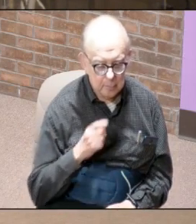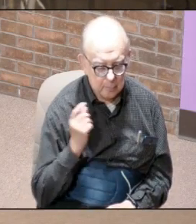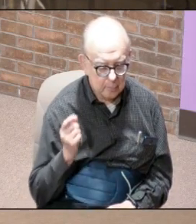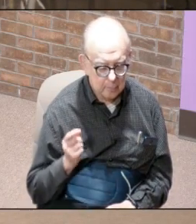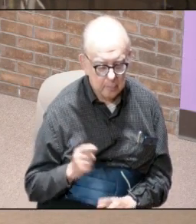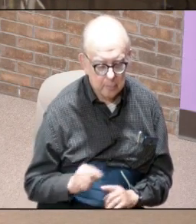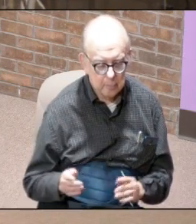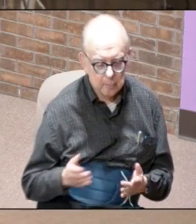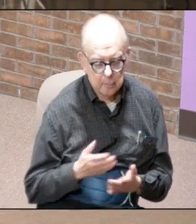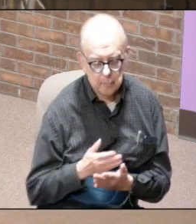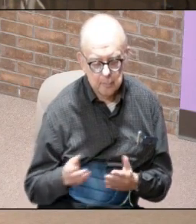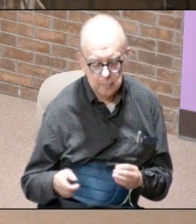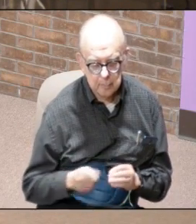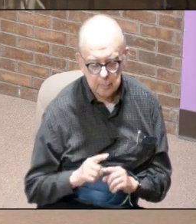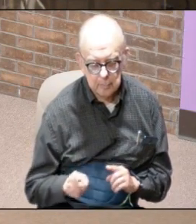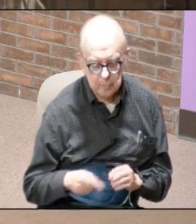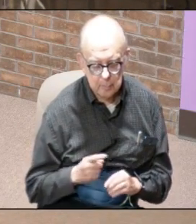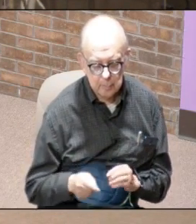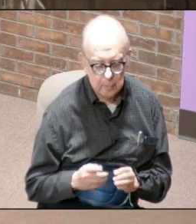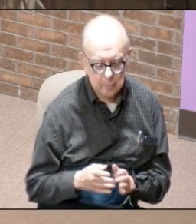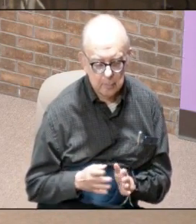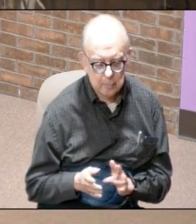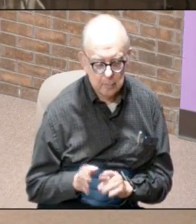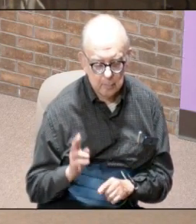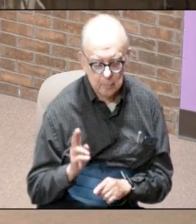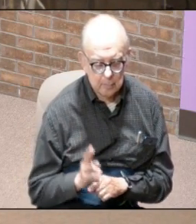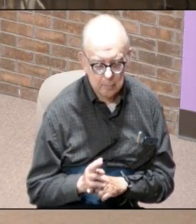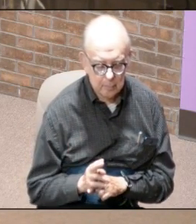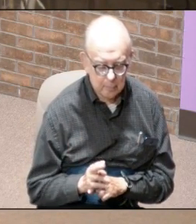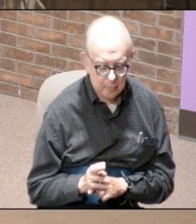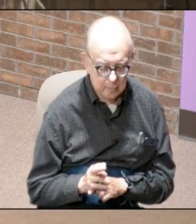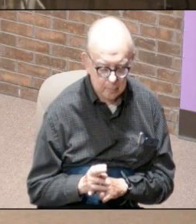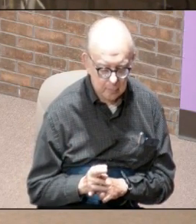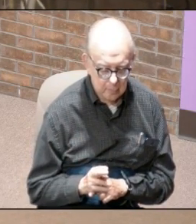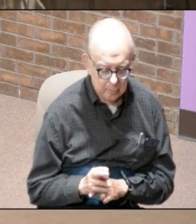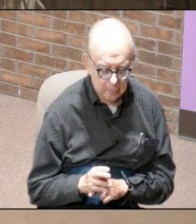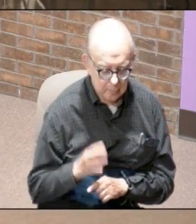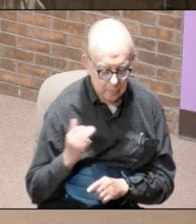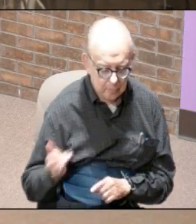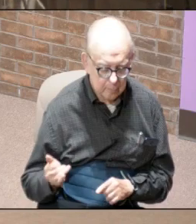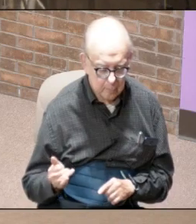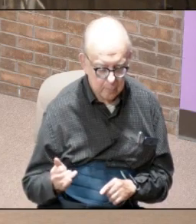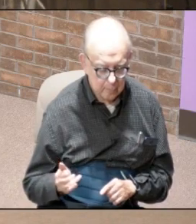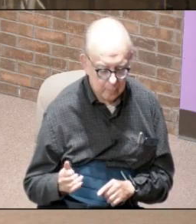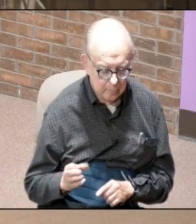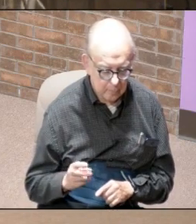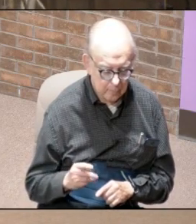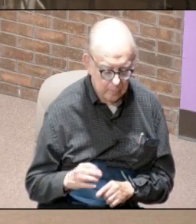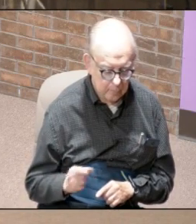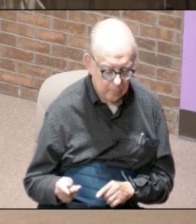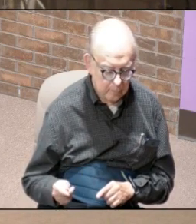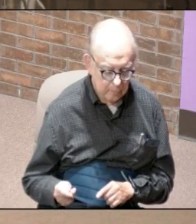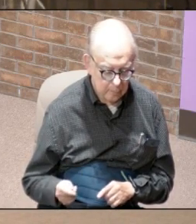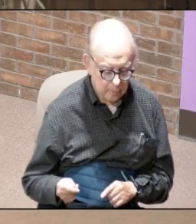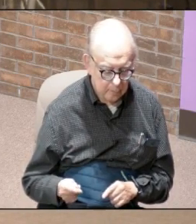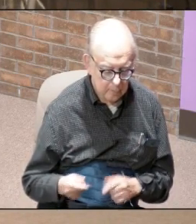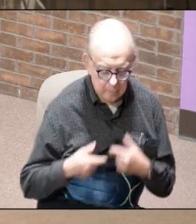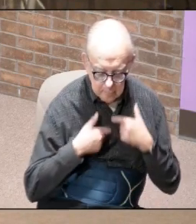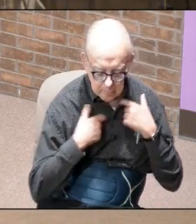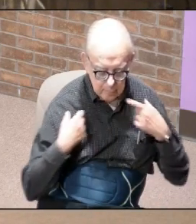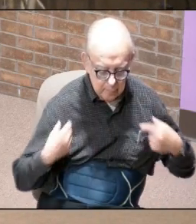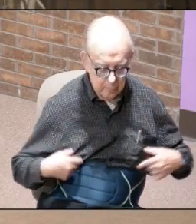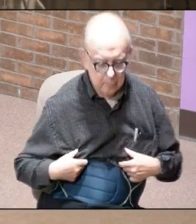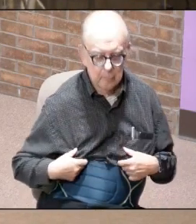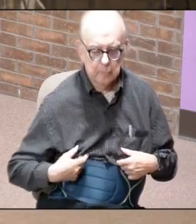but there's something different about him he is wearing this golden sash across him